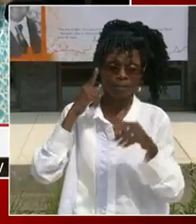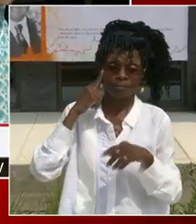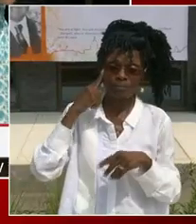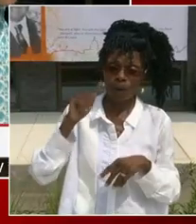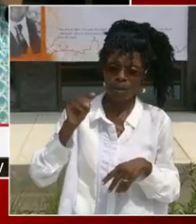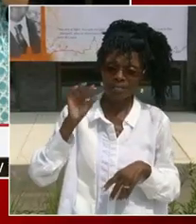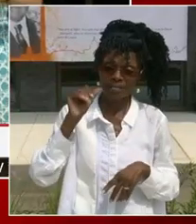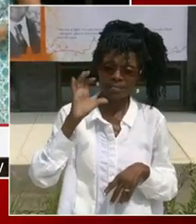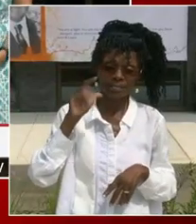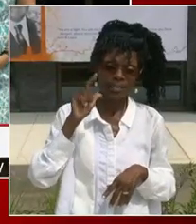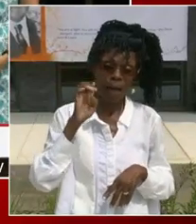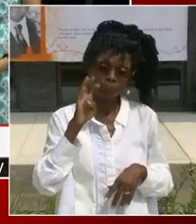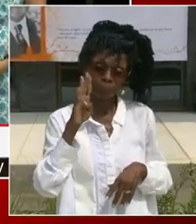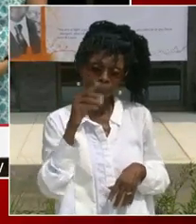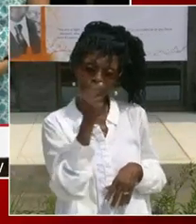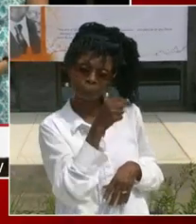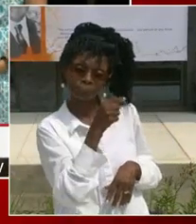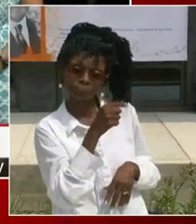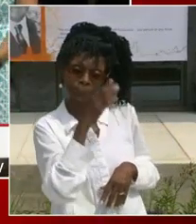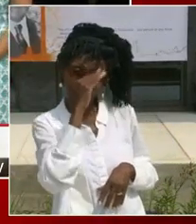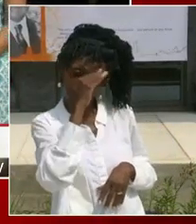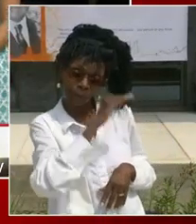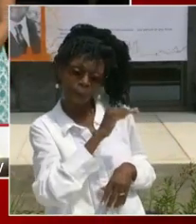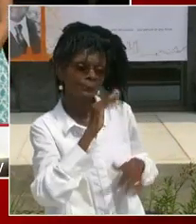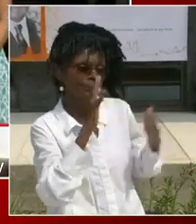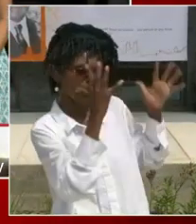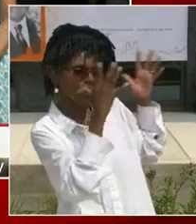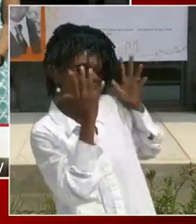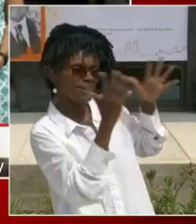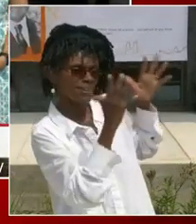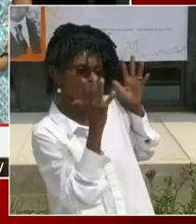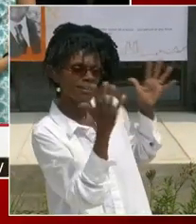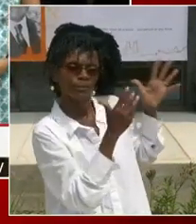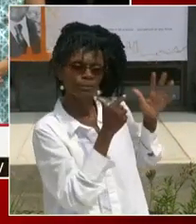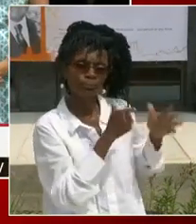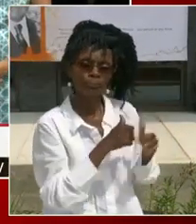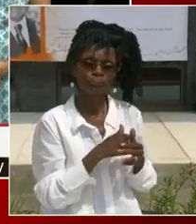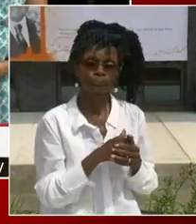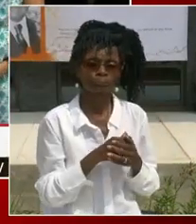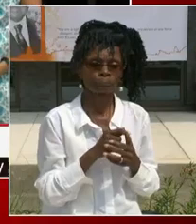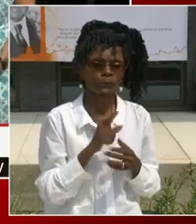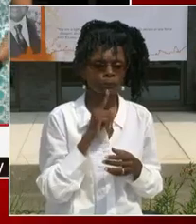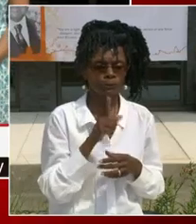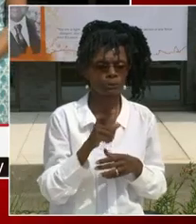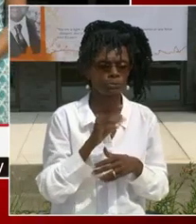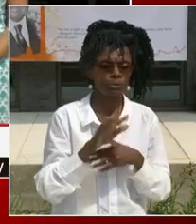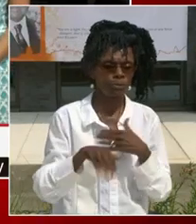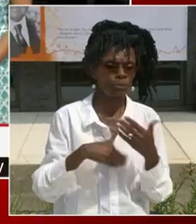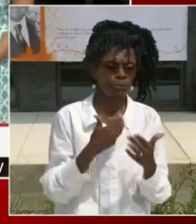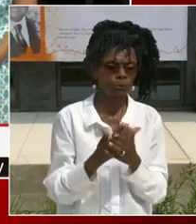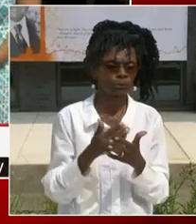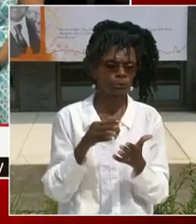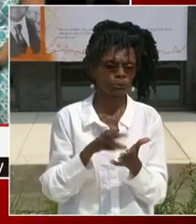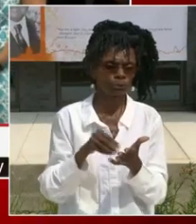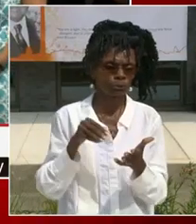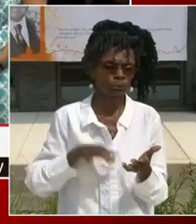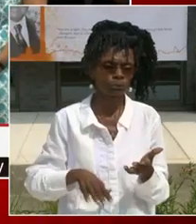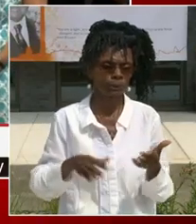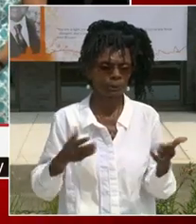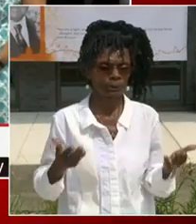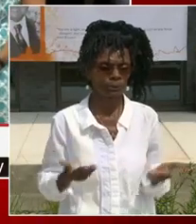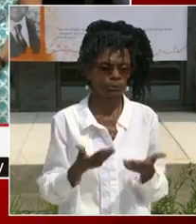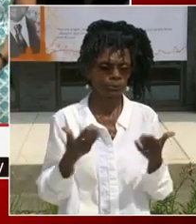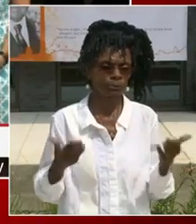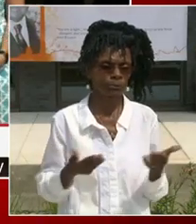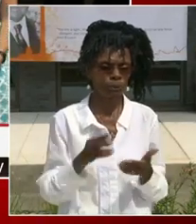Our fourth grader, I know he speaks for all of his colleagues at West, that they are so excited to get